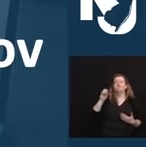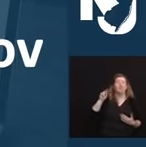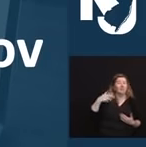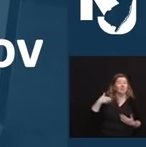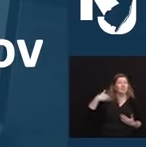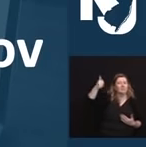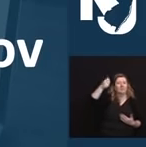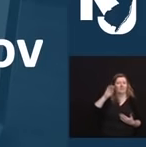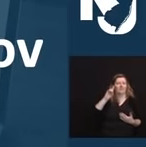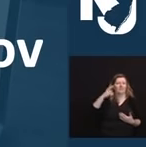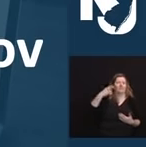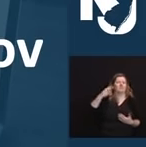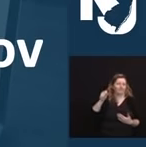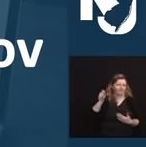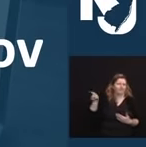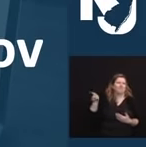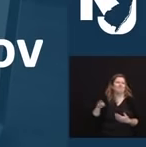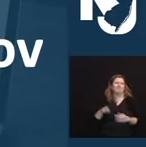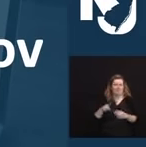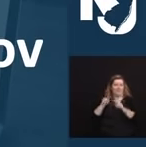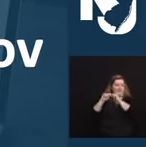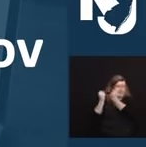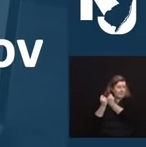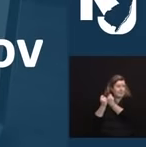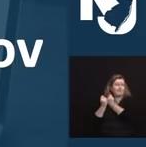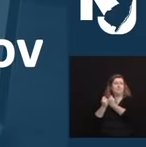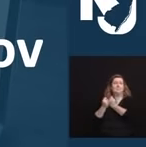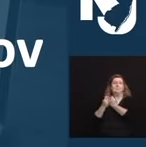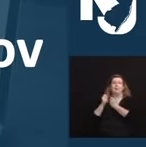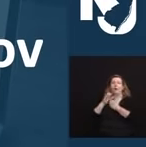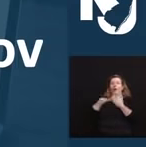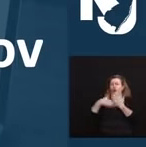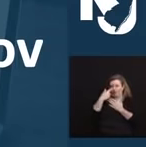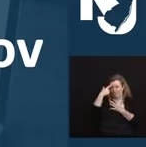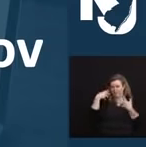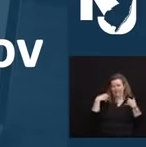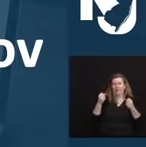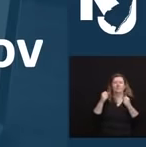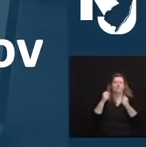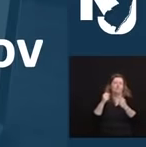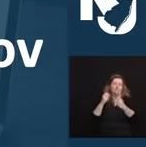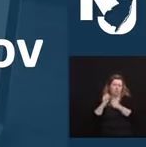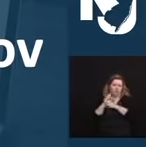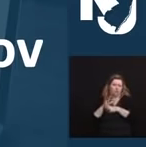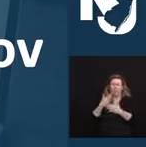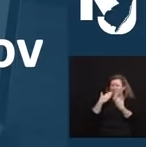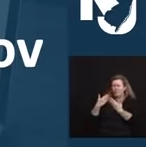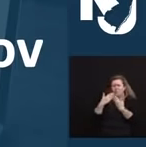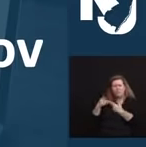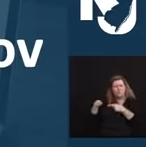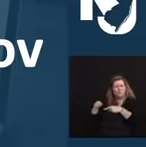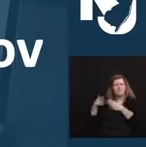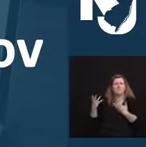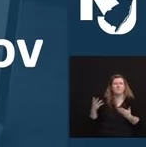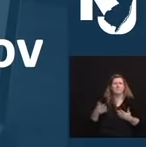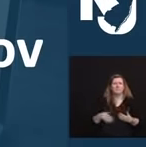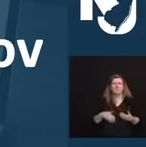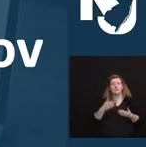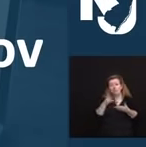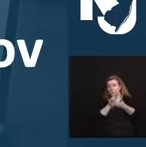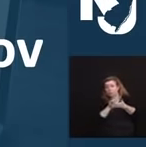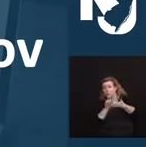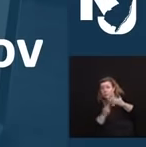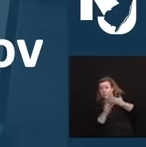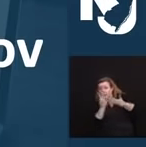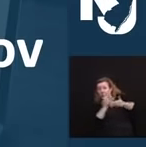professional at this, but I would say to all of us, this is going to be an important period over the next couple of weeks to just pick up the phone